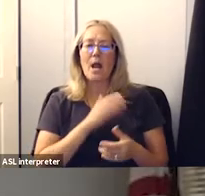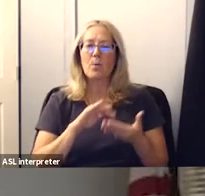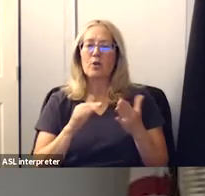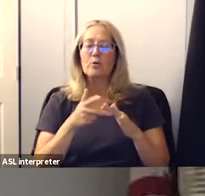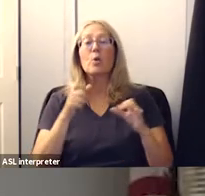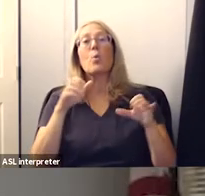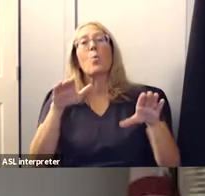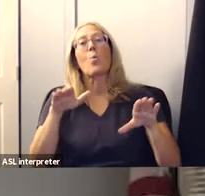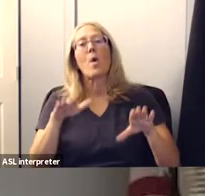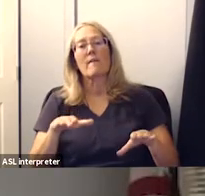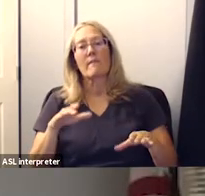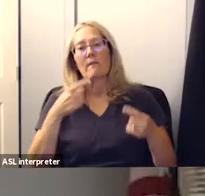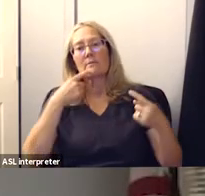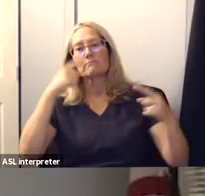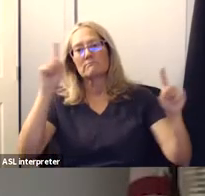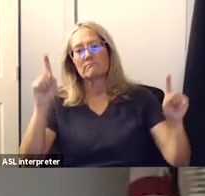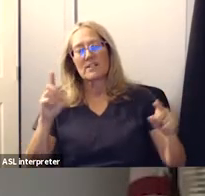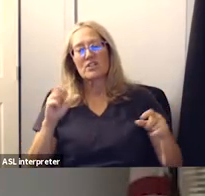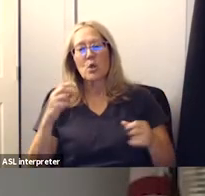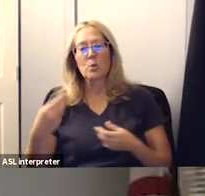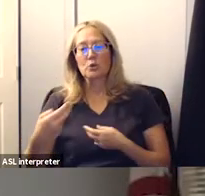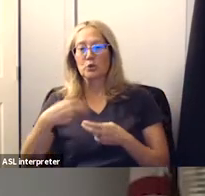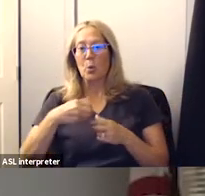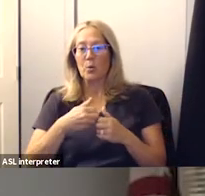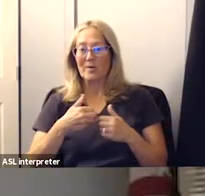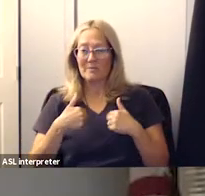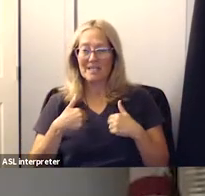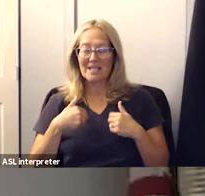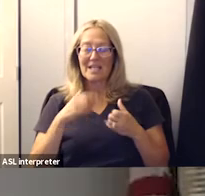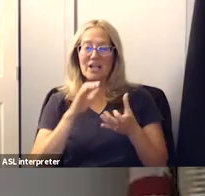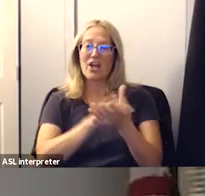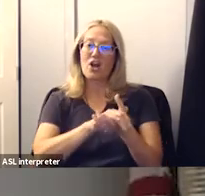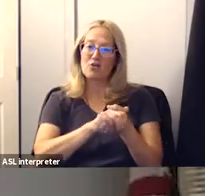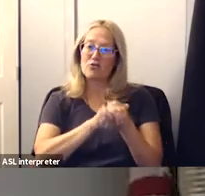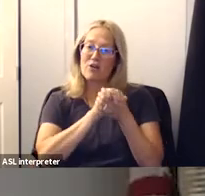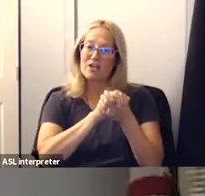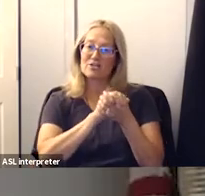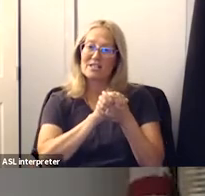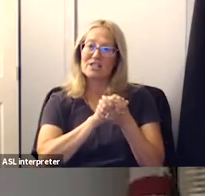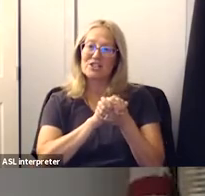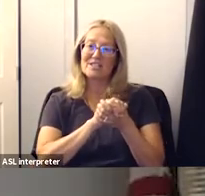accomplishment so please join me in congratulating miss sims moten